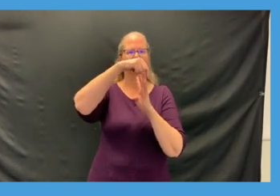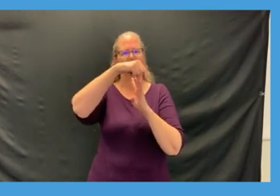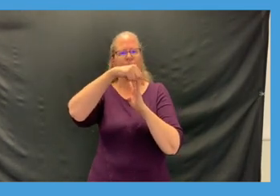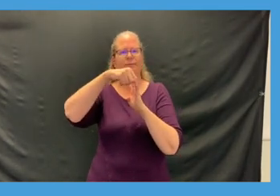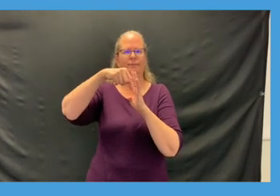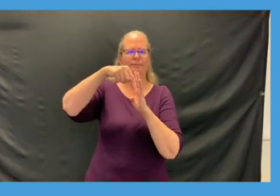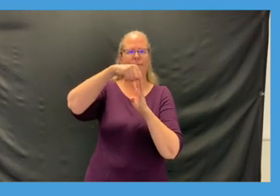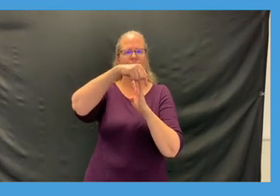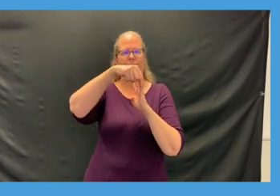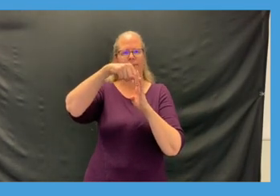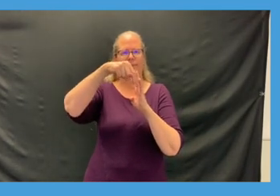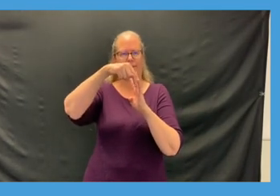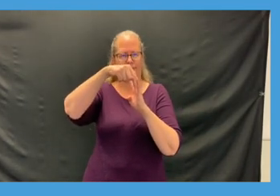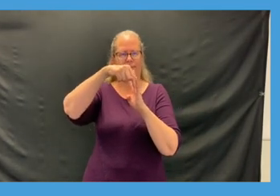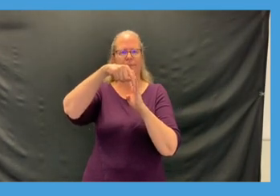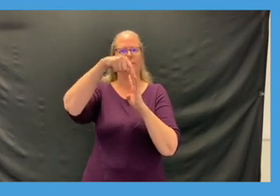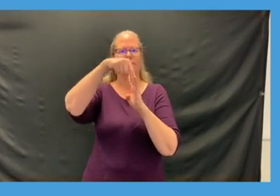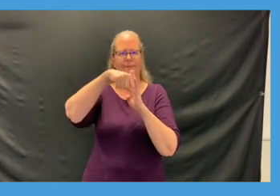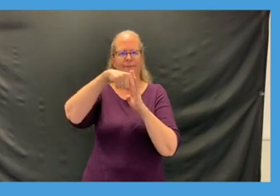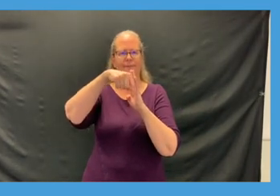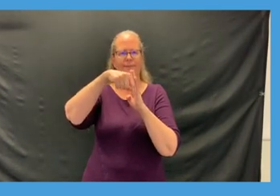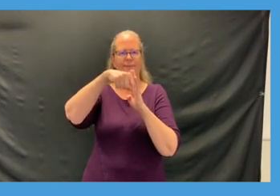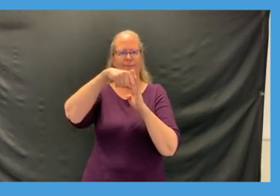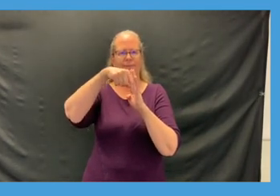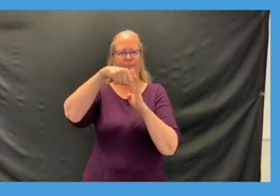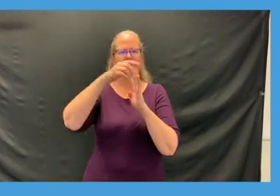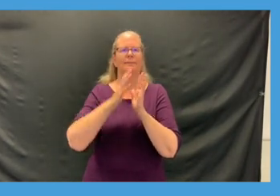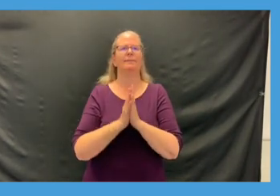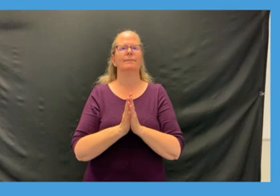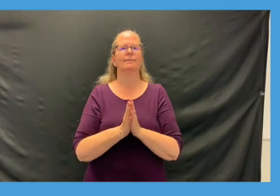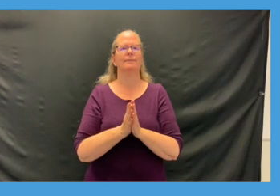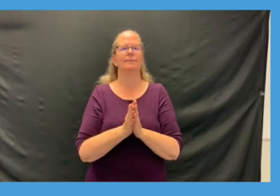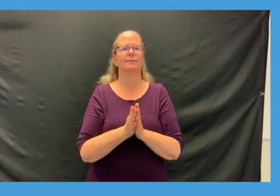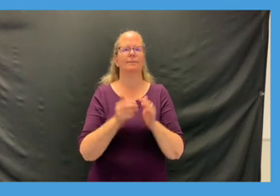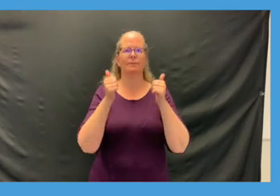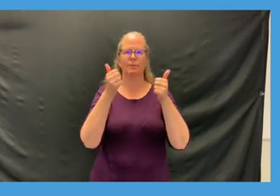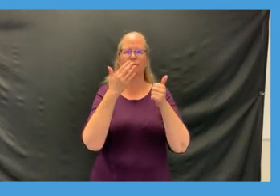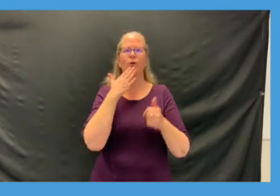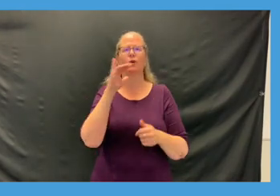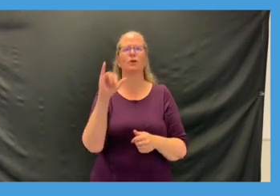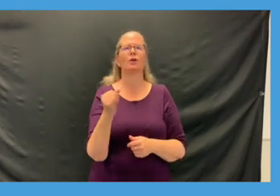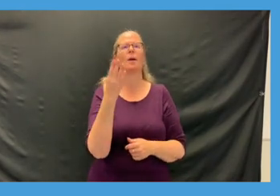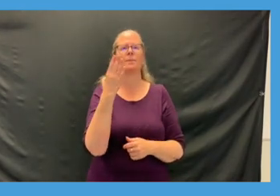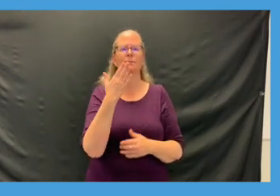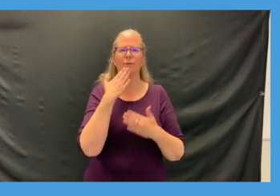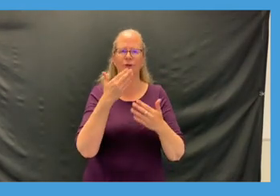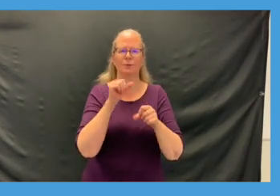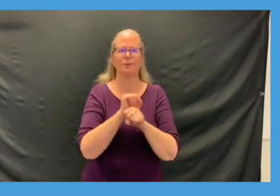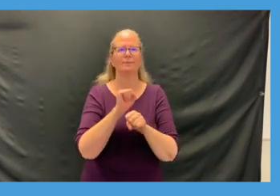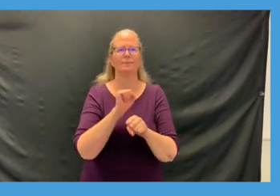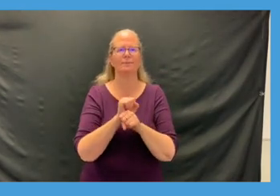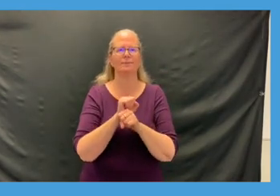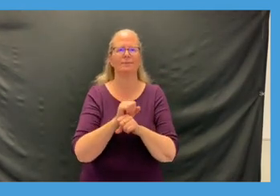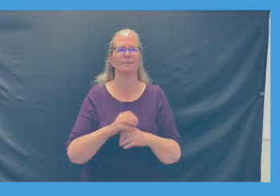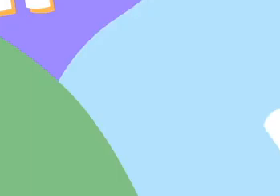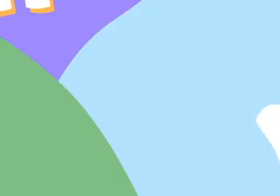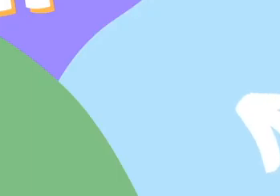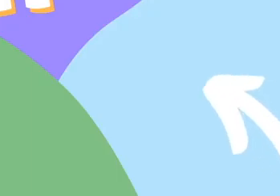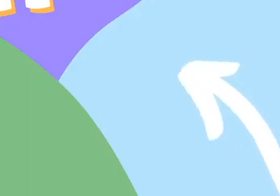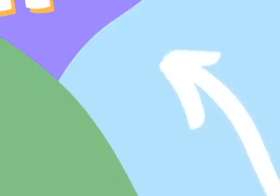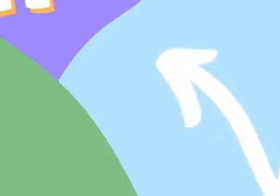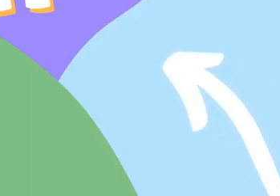dribbling dribble dribble dribble great work guys now we're gonna get ready to do a cool down